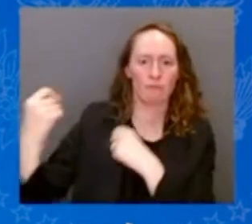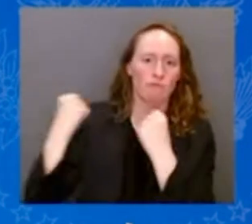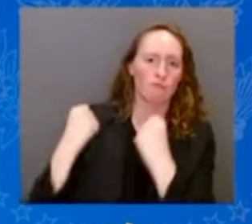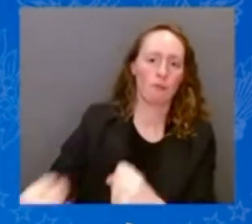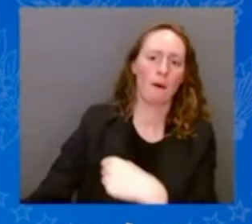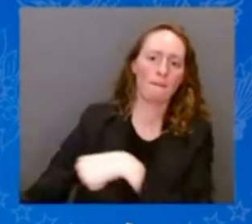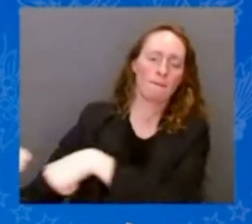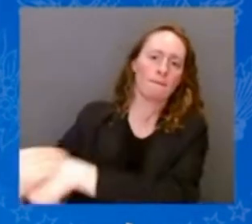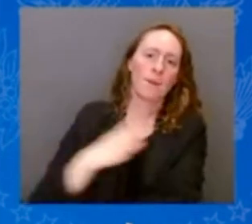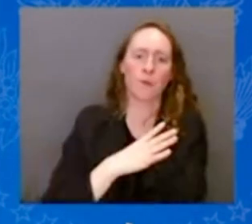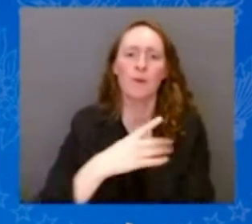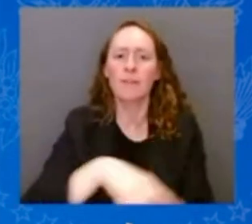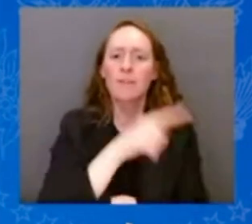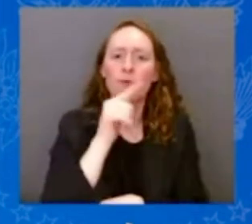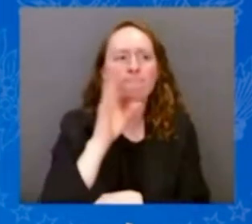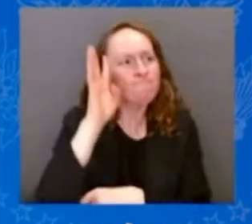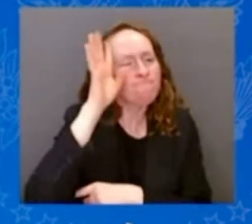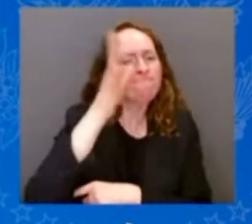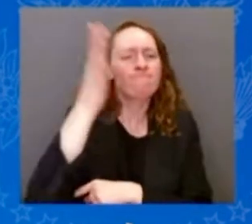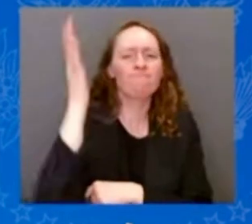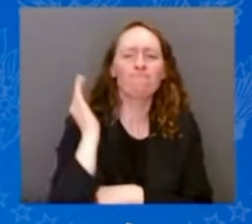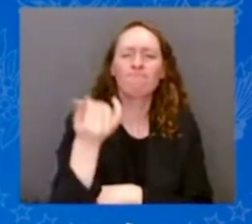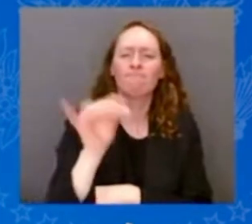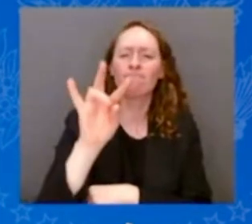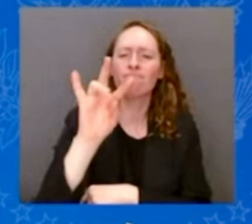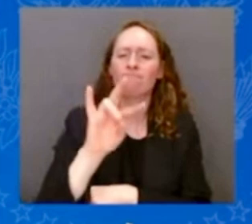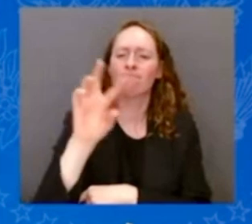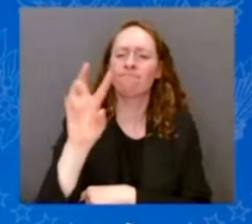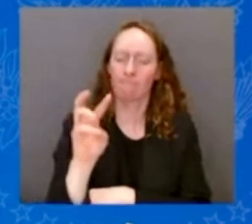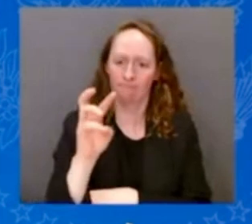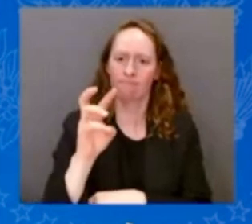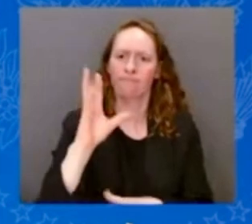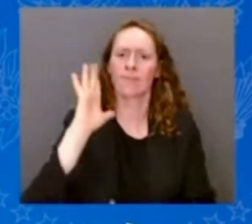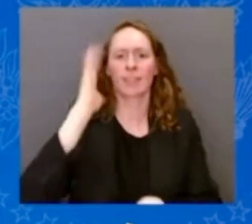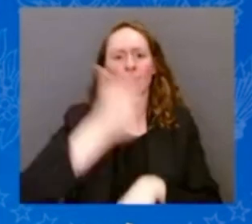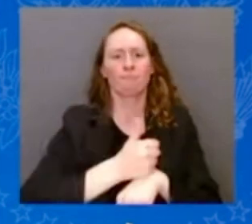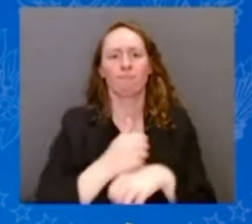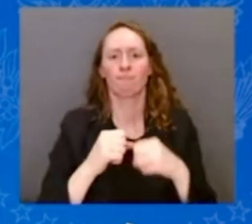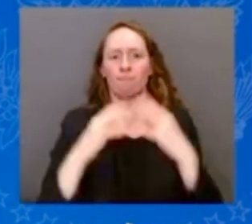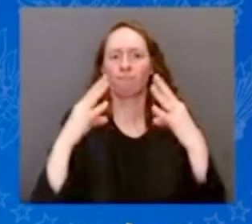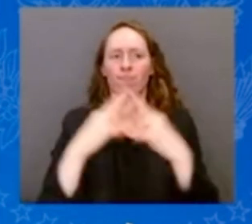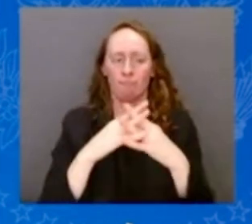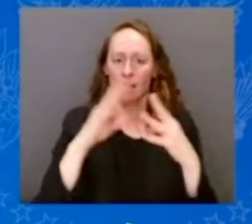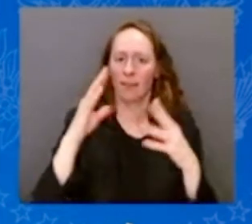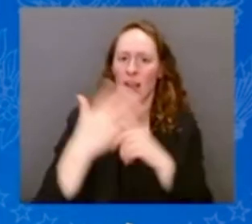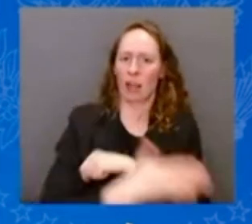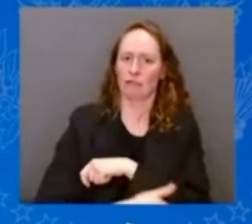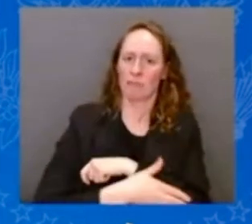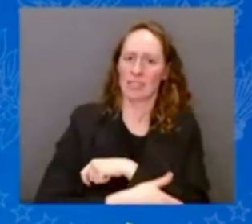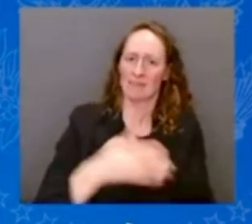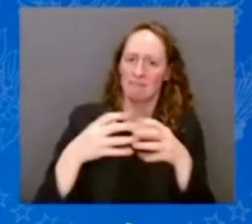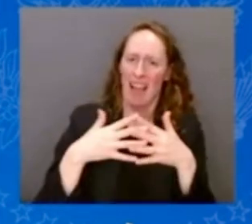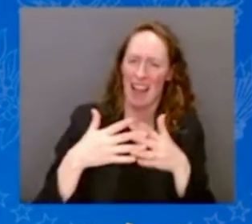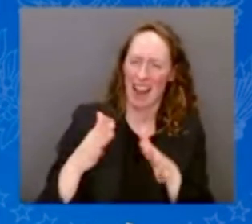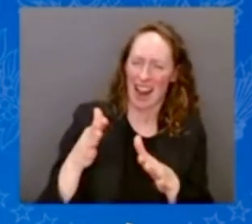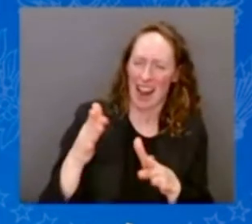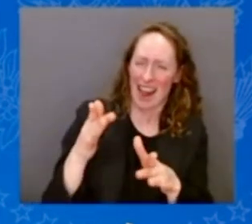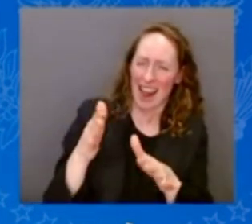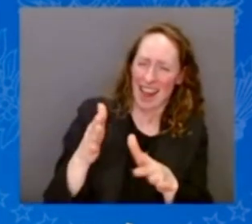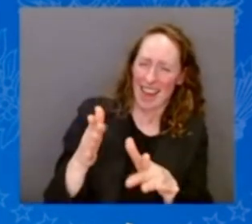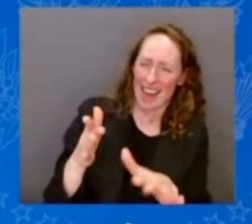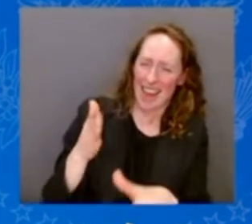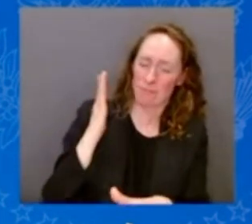build a nation around it. Years after American independence, this is the same idea the brave Greek patriots